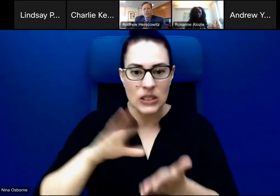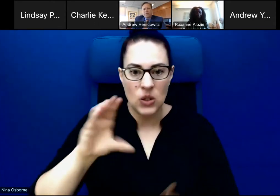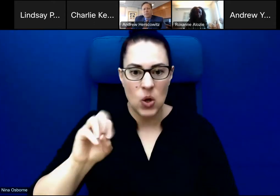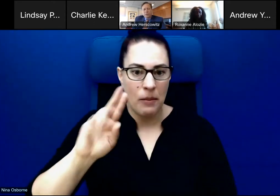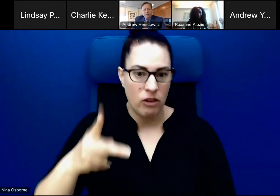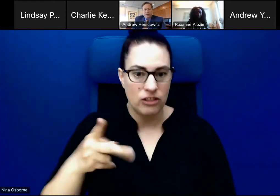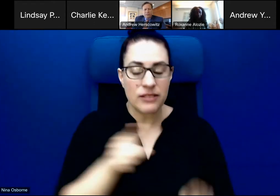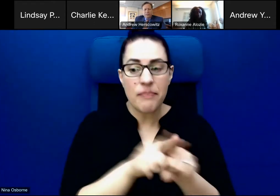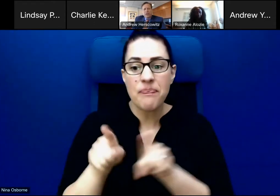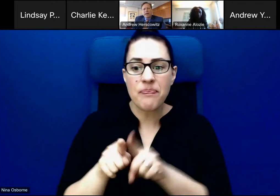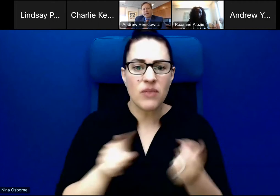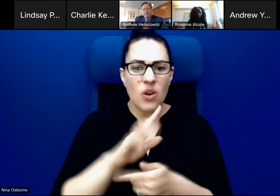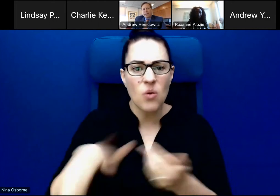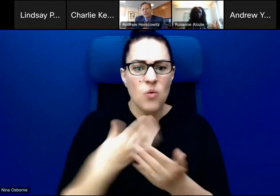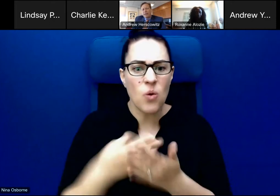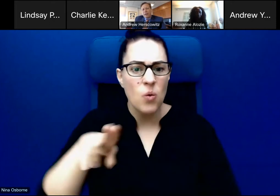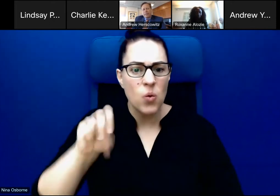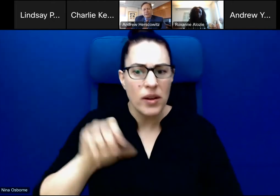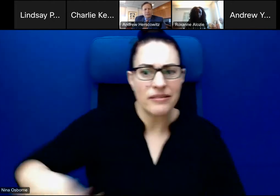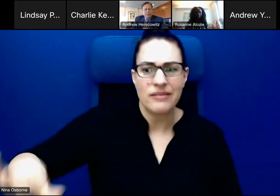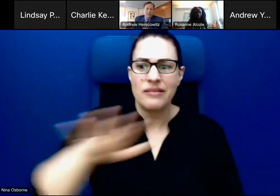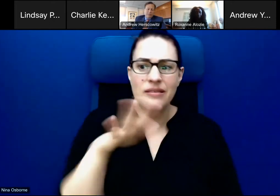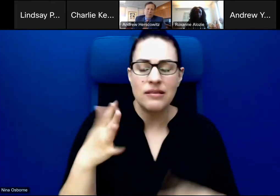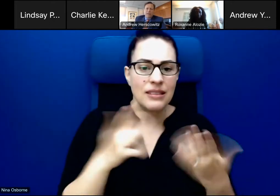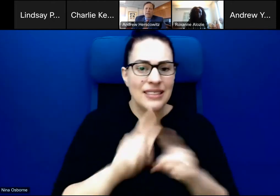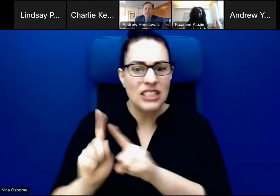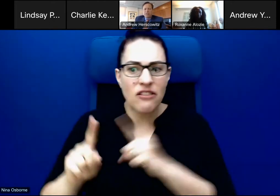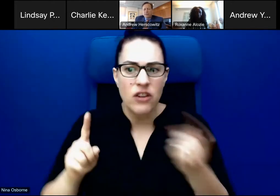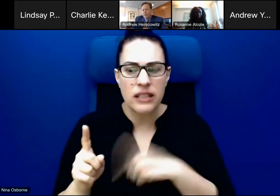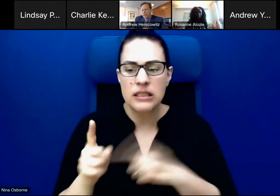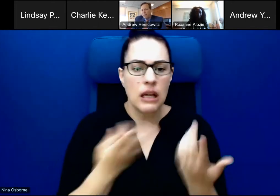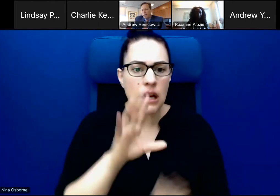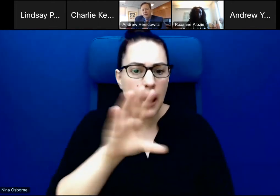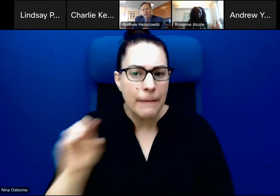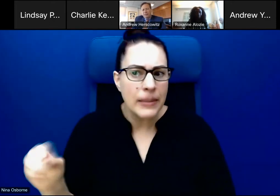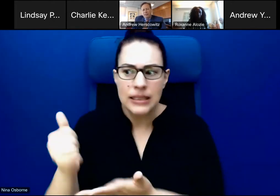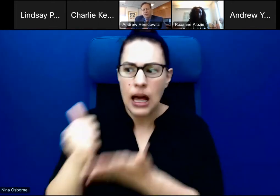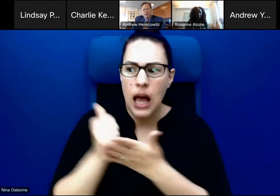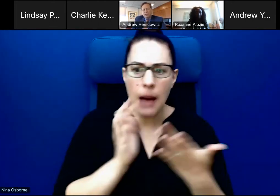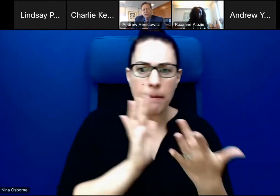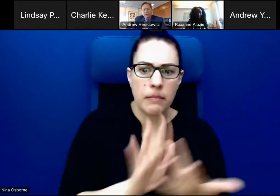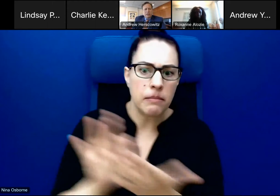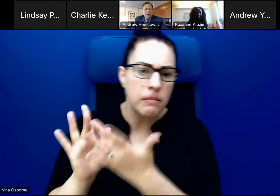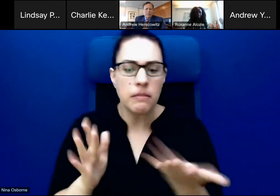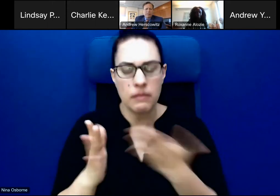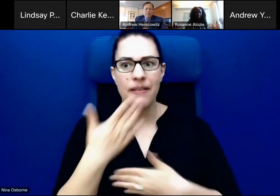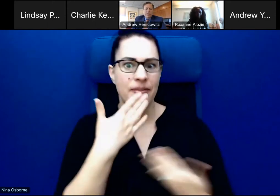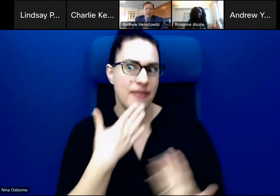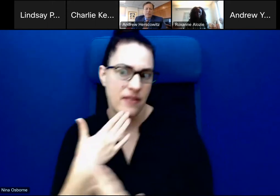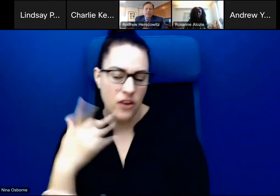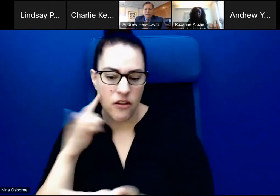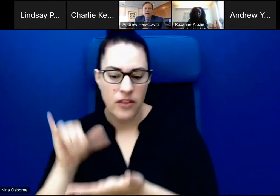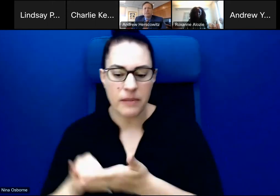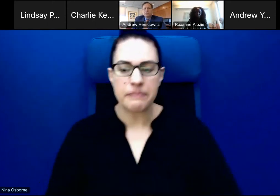who've been working with us to try to identify companies to participate in this event. DFC is the U.S. government's